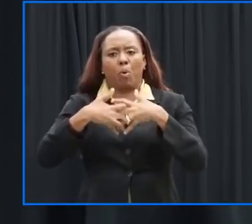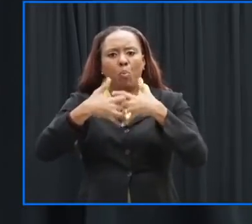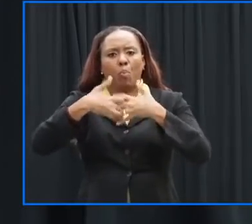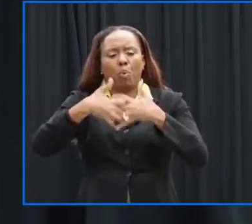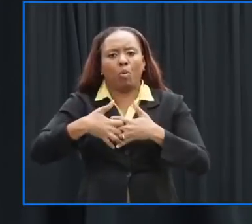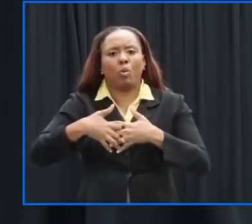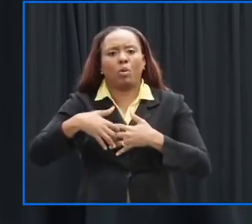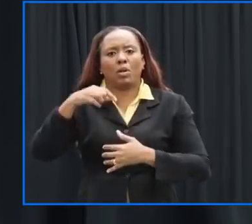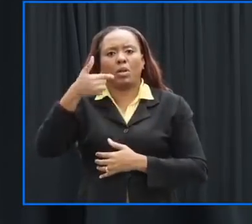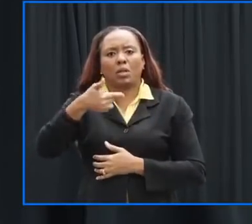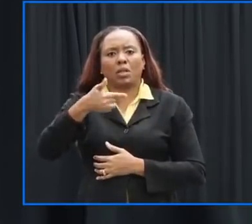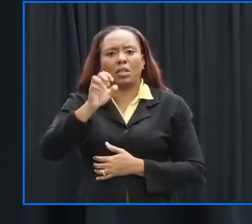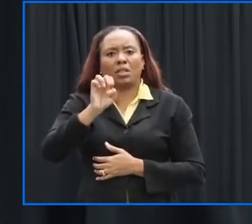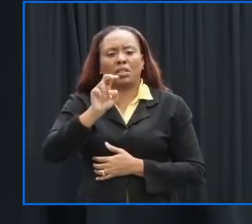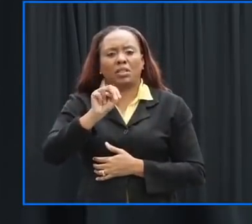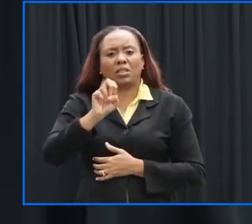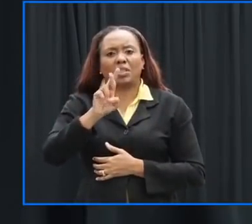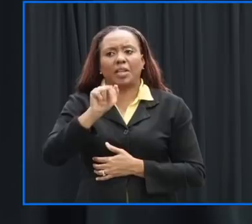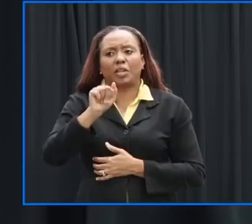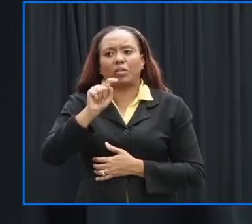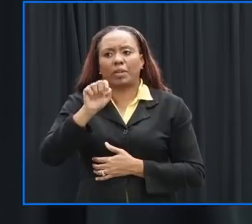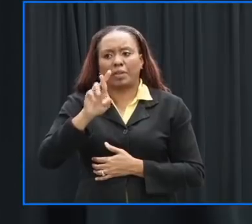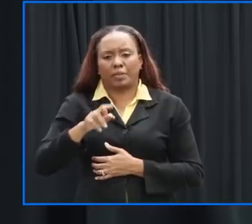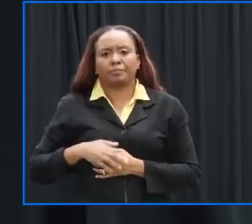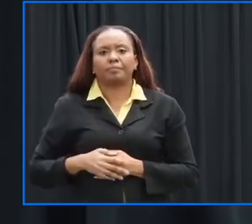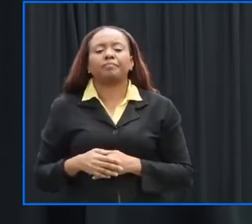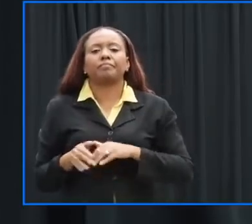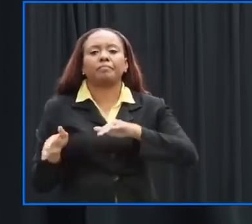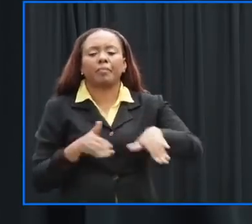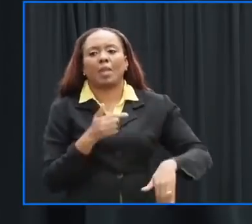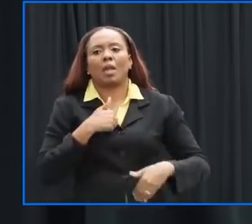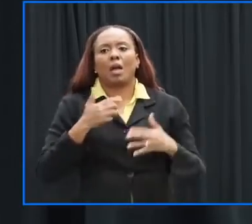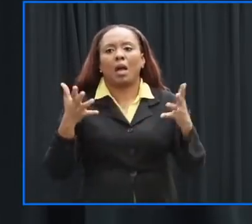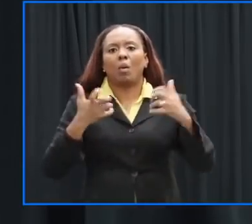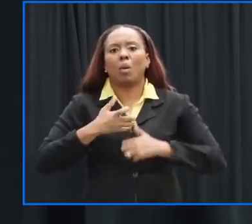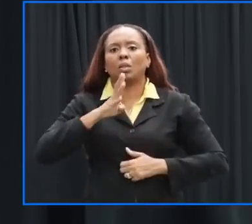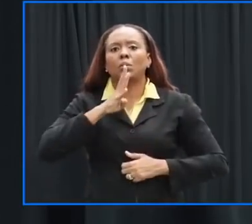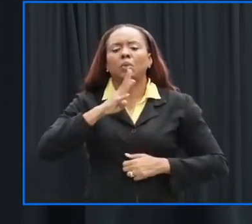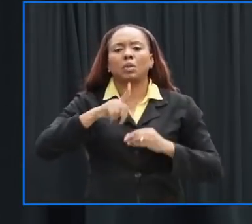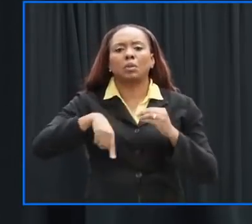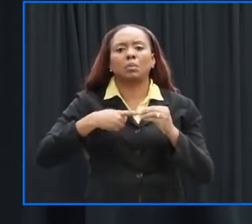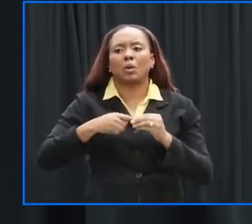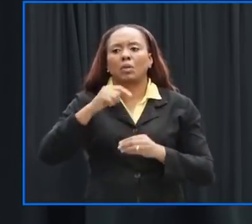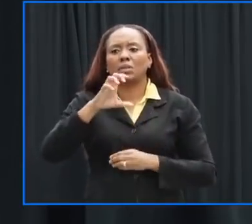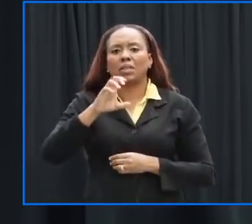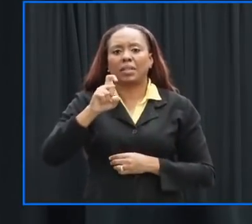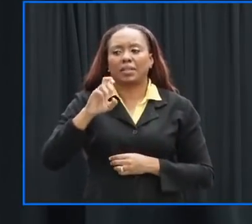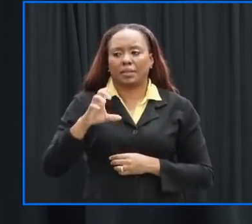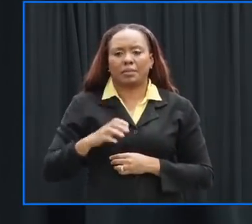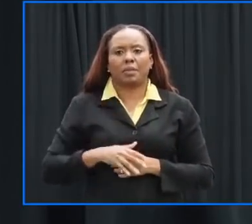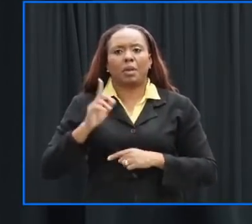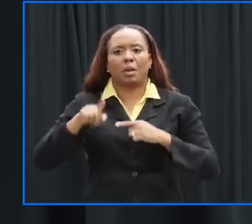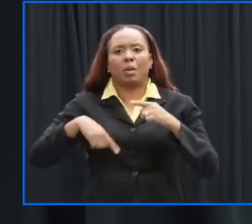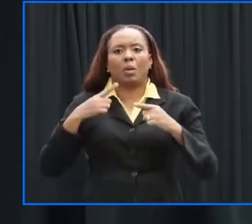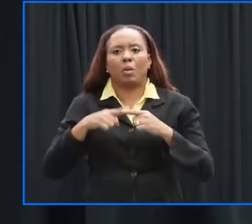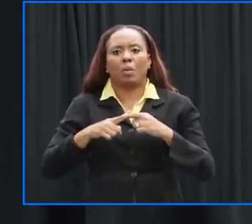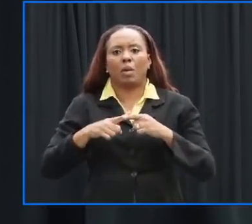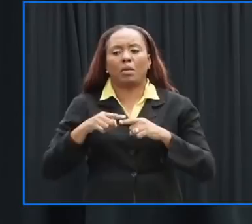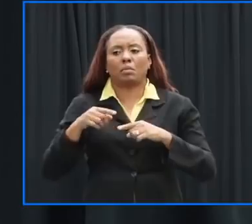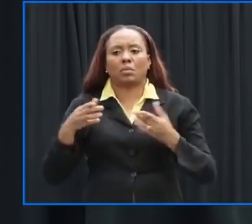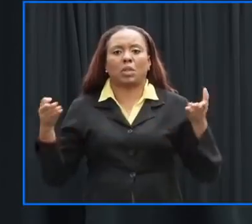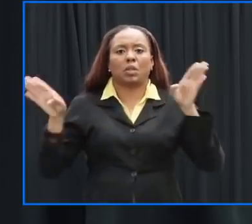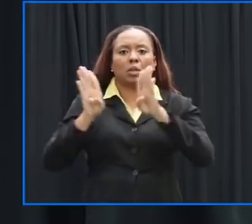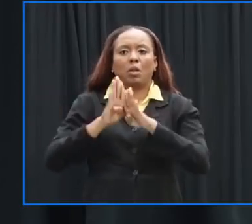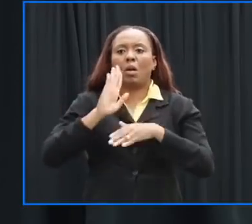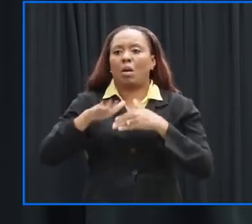i also mr minister to i want to speak about cxc because once there is a national shutdown of the country all of our